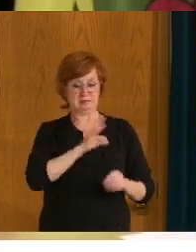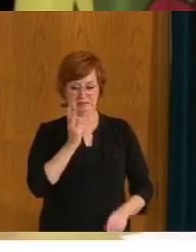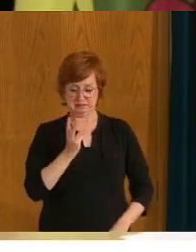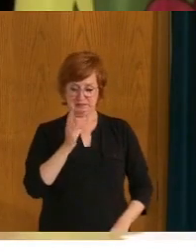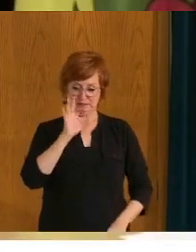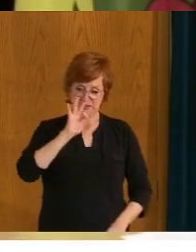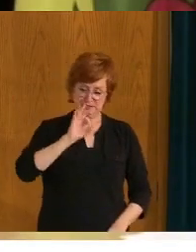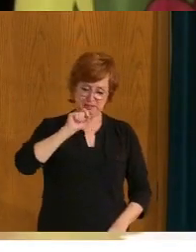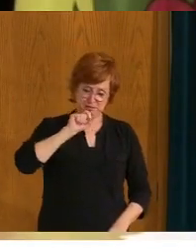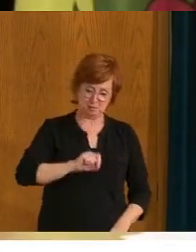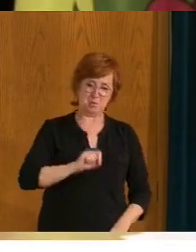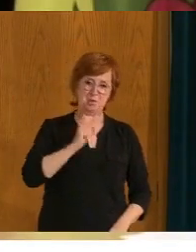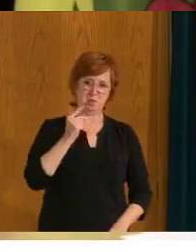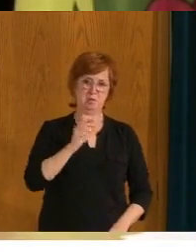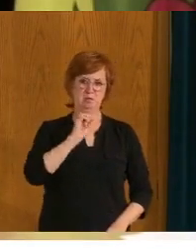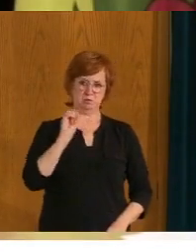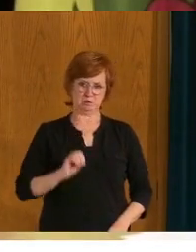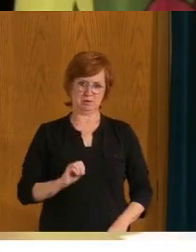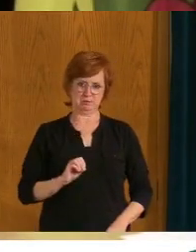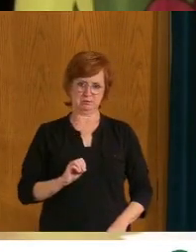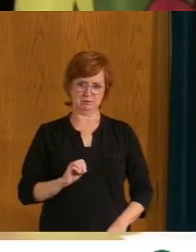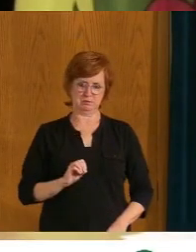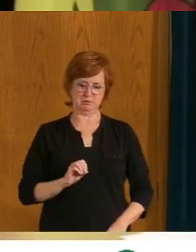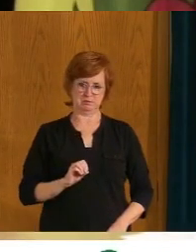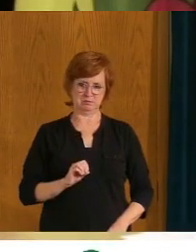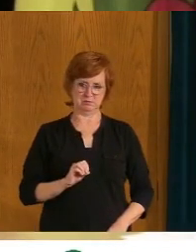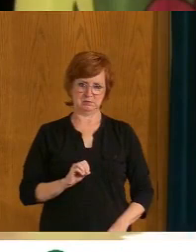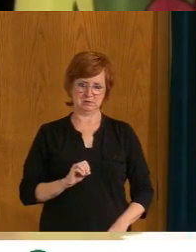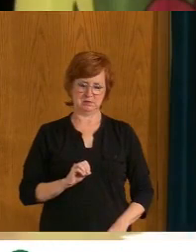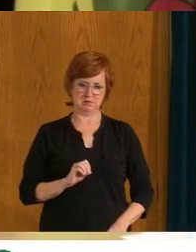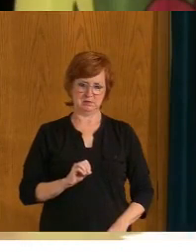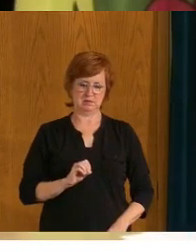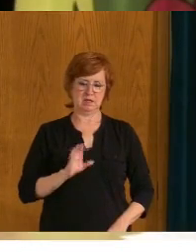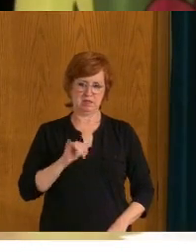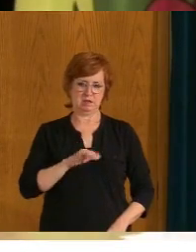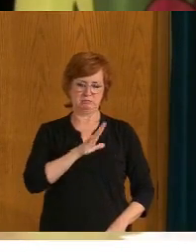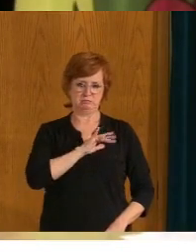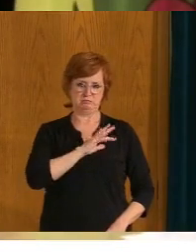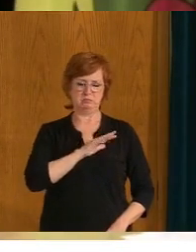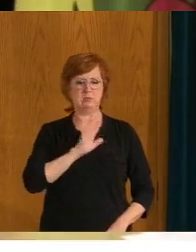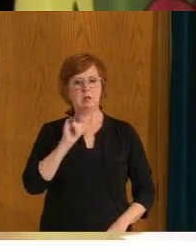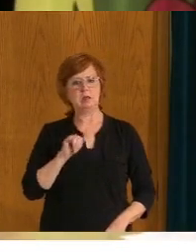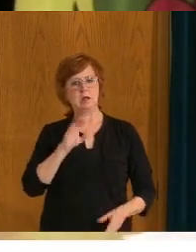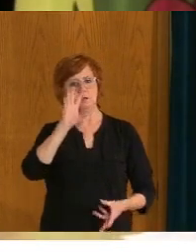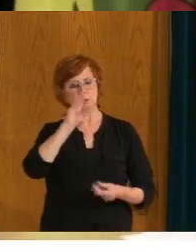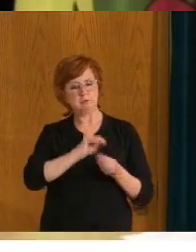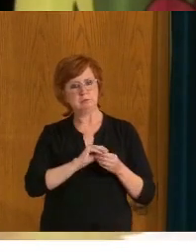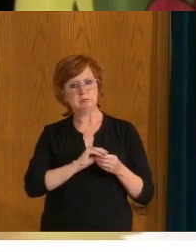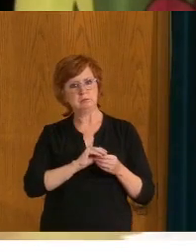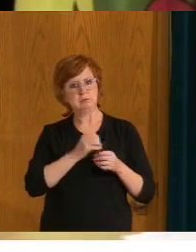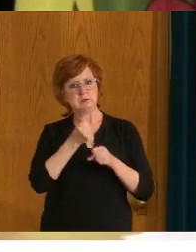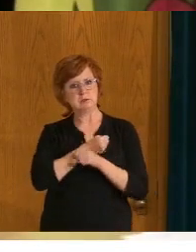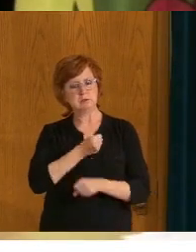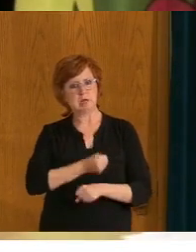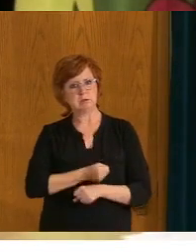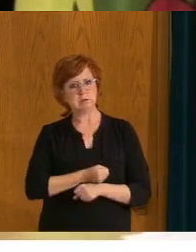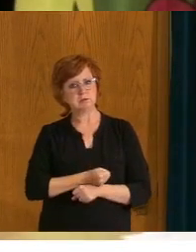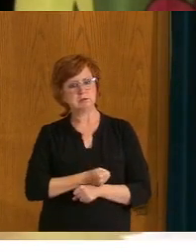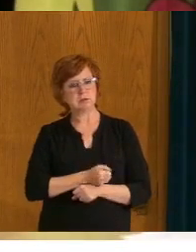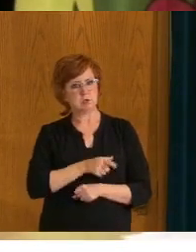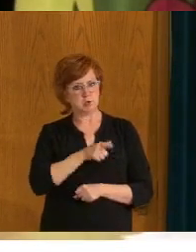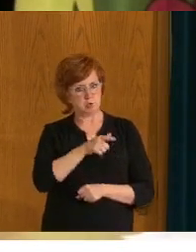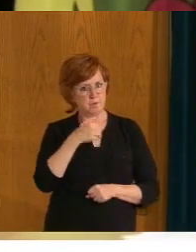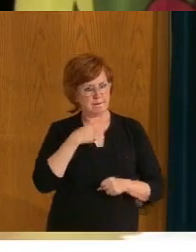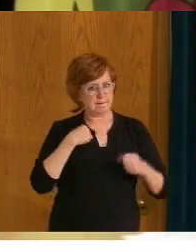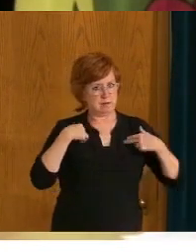vaccine, uh, has received a vaccine, um, that's, that's on our covered population data. So that's on the data of, of the population that has a health